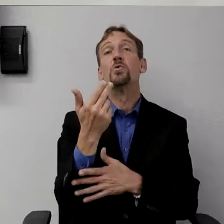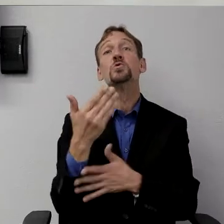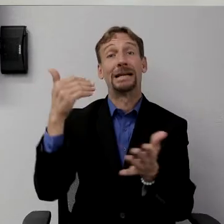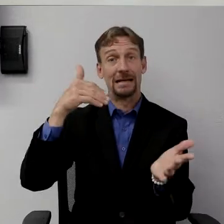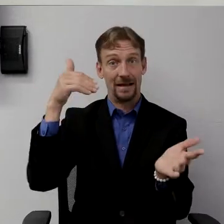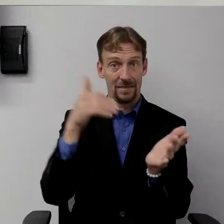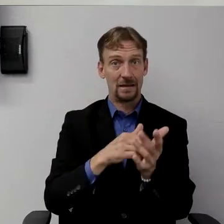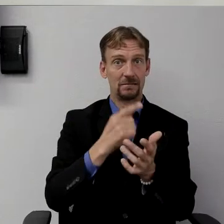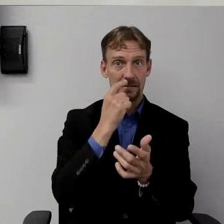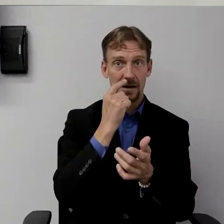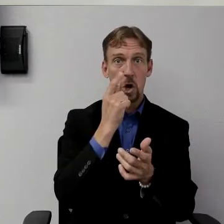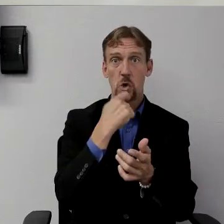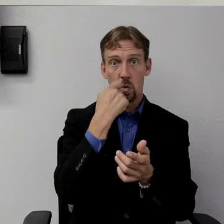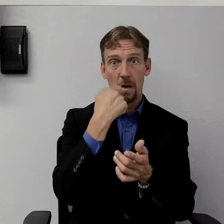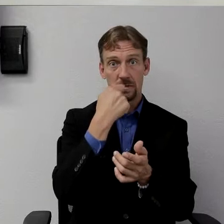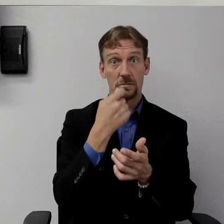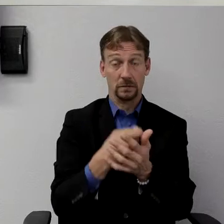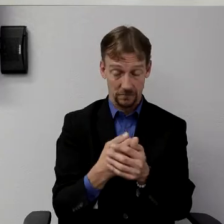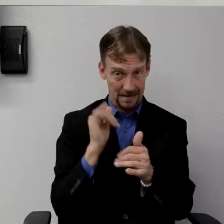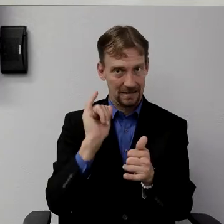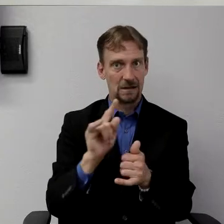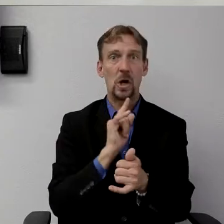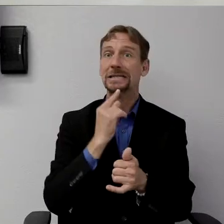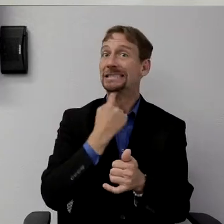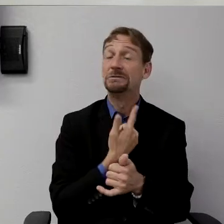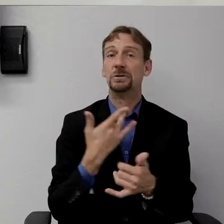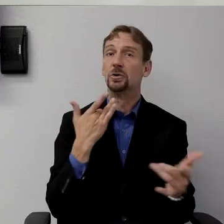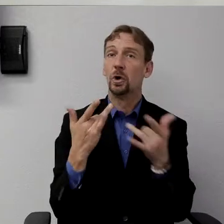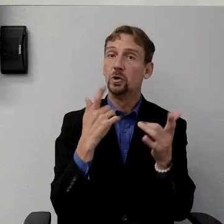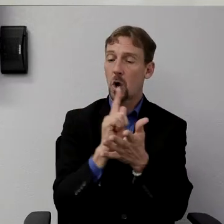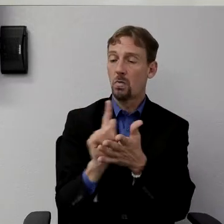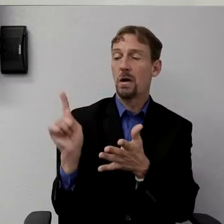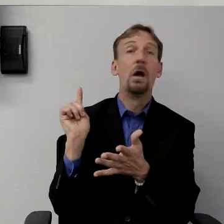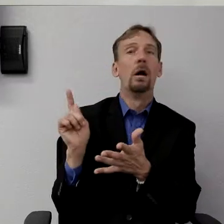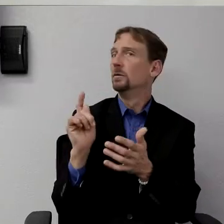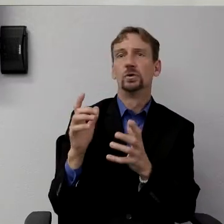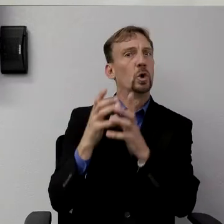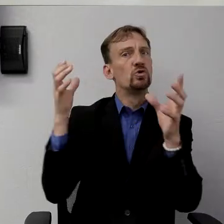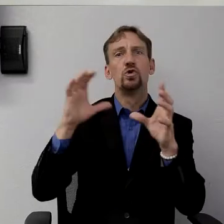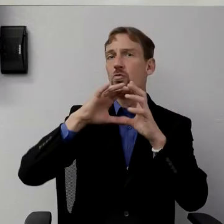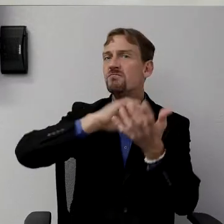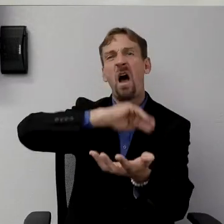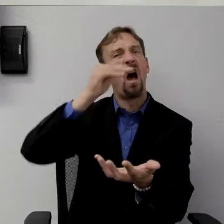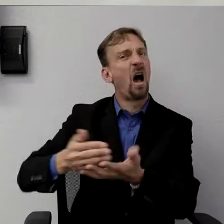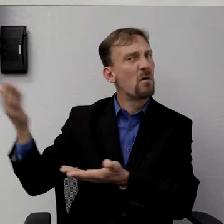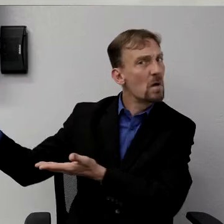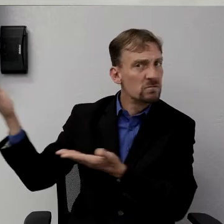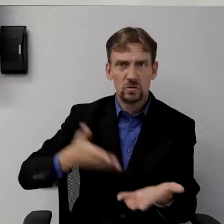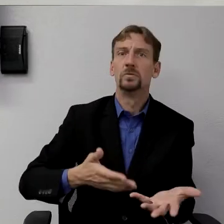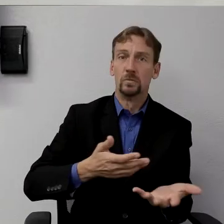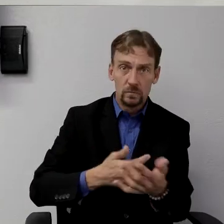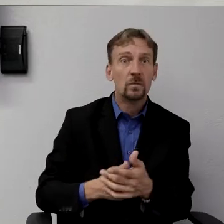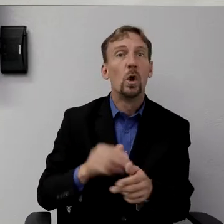That was a concern about a week ago, but we got a very large shipment that came in. So we used that swab and we used